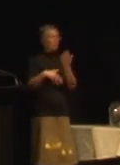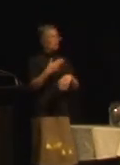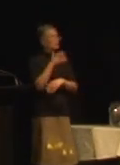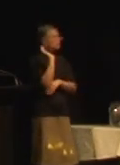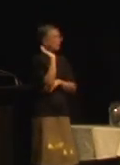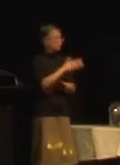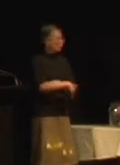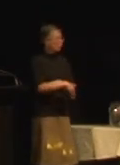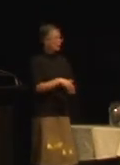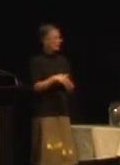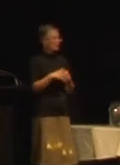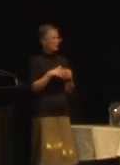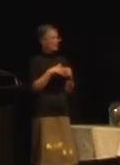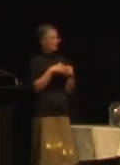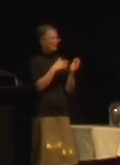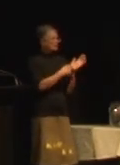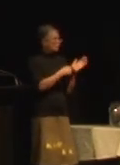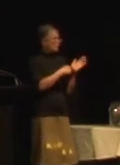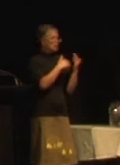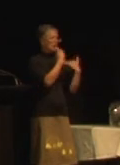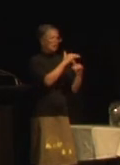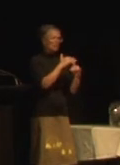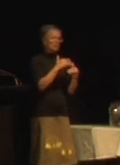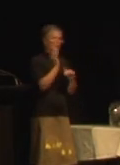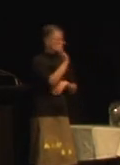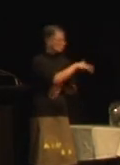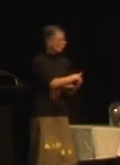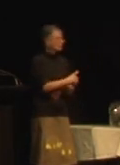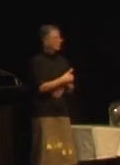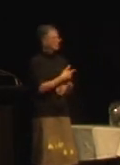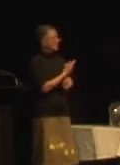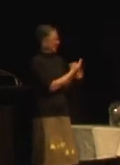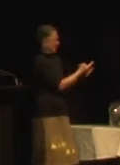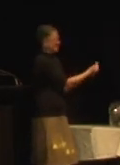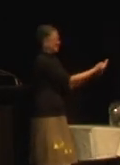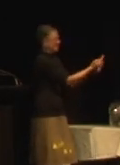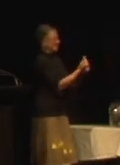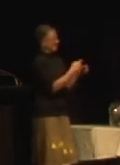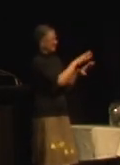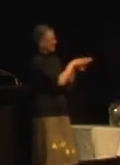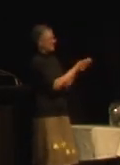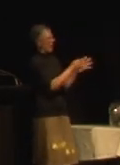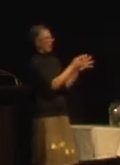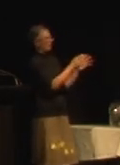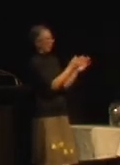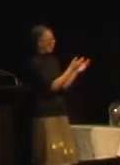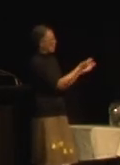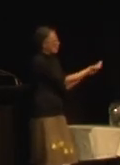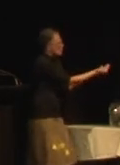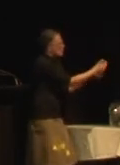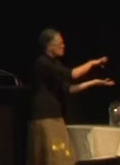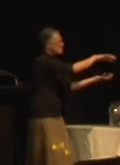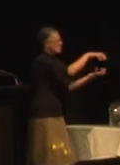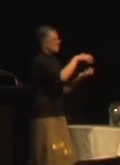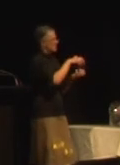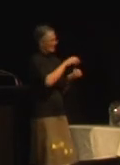technical constraints. We got everyone to share their designs afterwards, and it's really valuable to have people explain